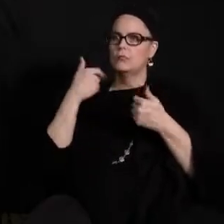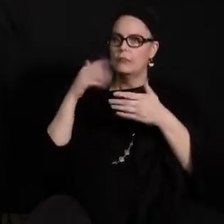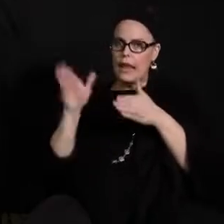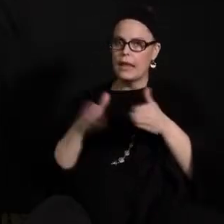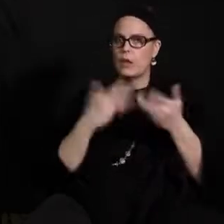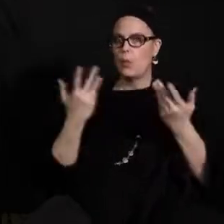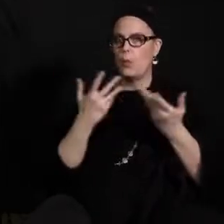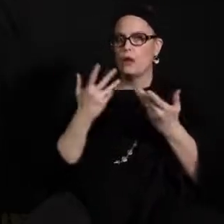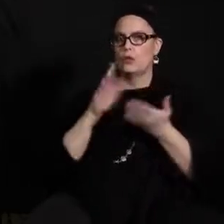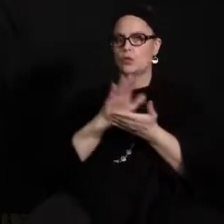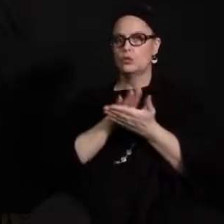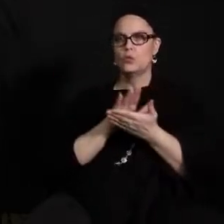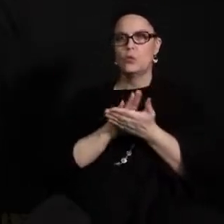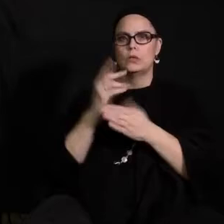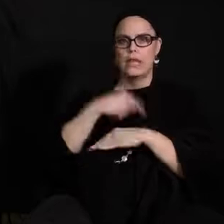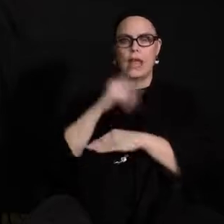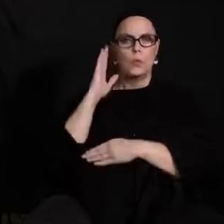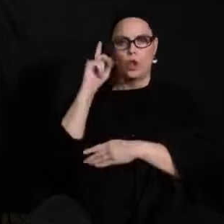the programming.